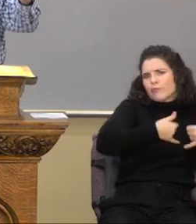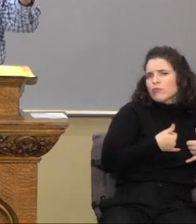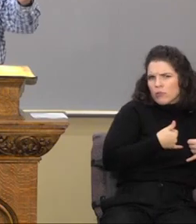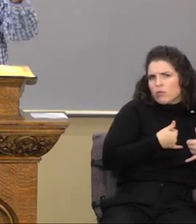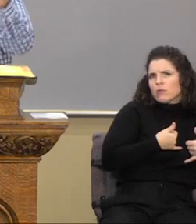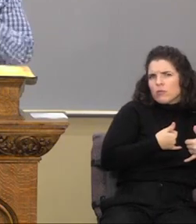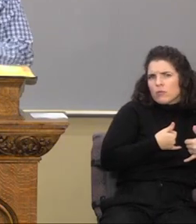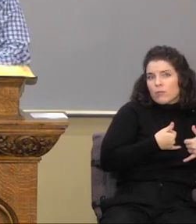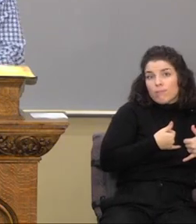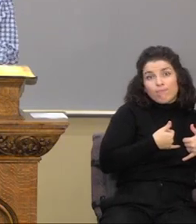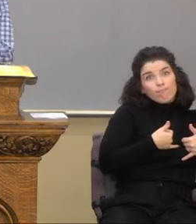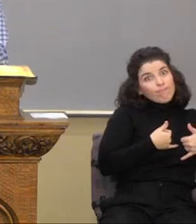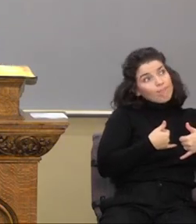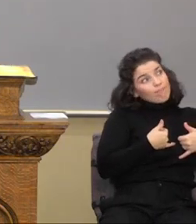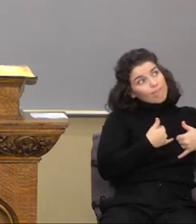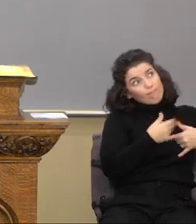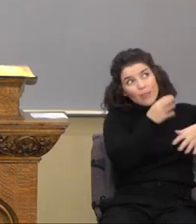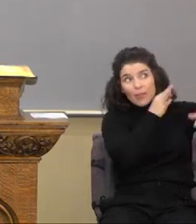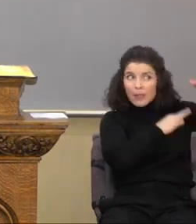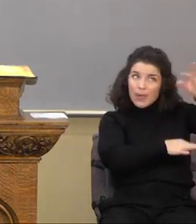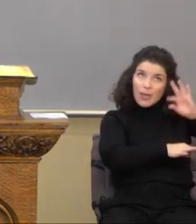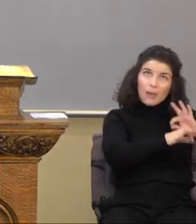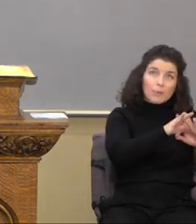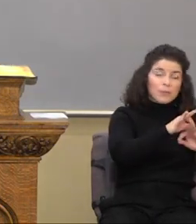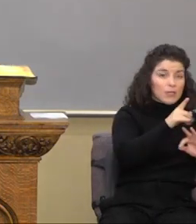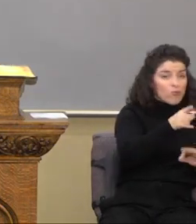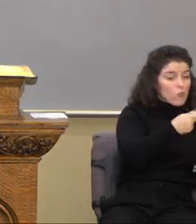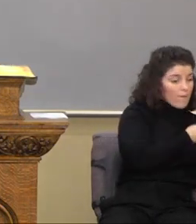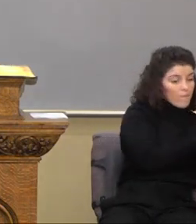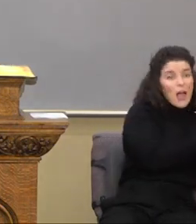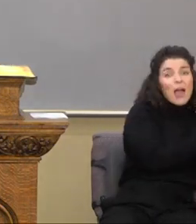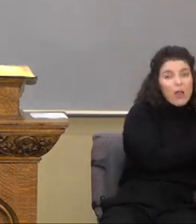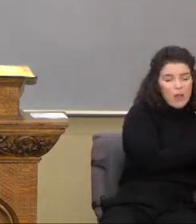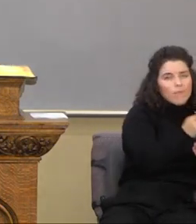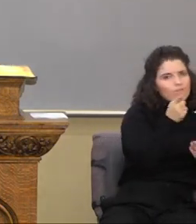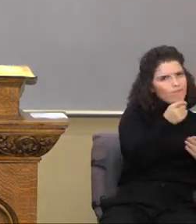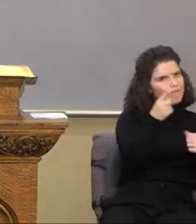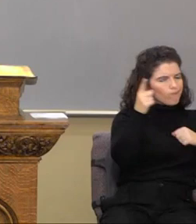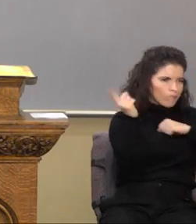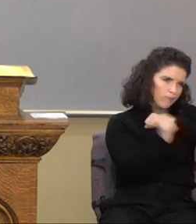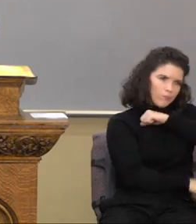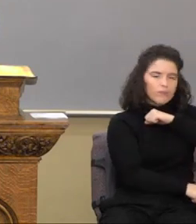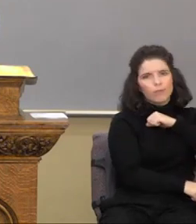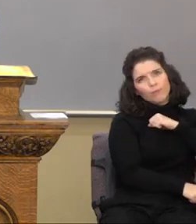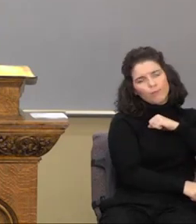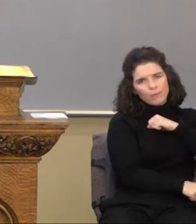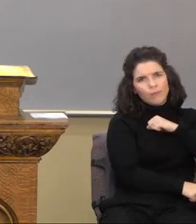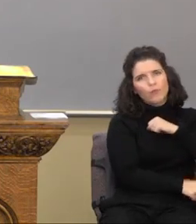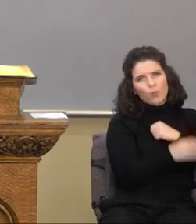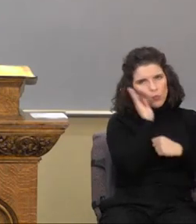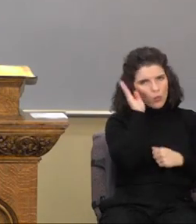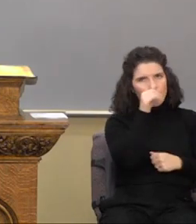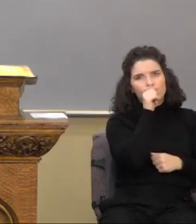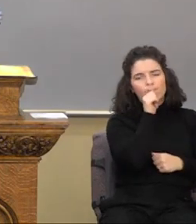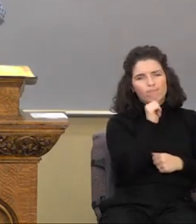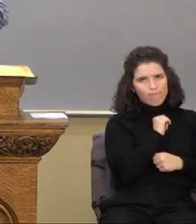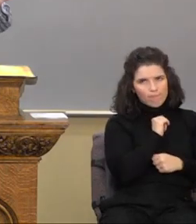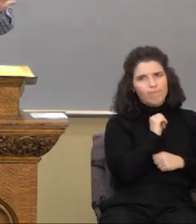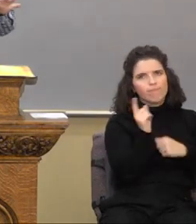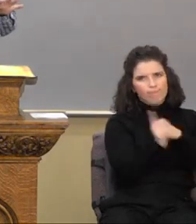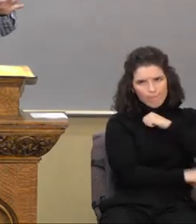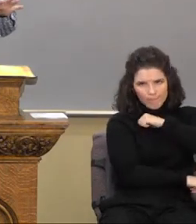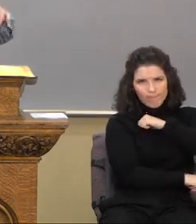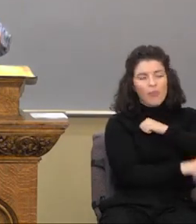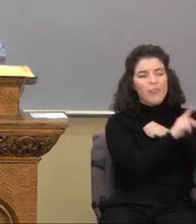a reward. But the law also stipulates you fail, then you suffer the consequences, okay? That's the